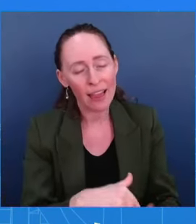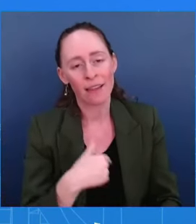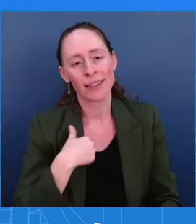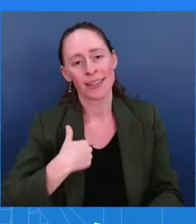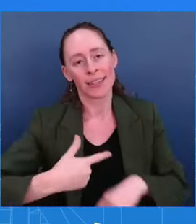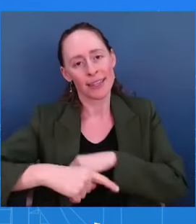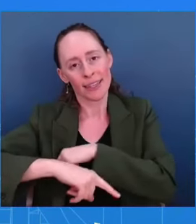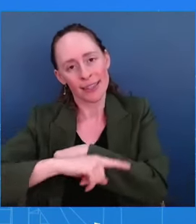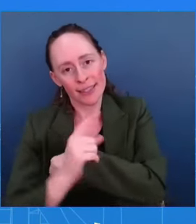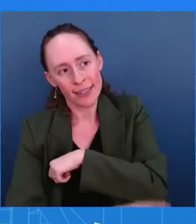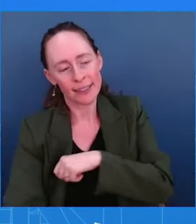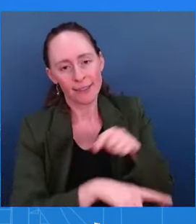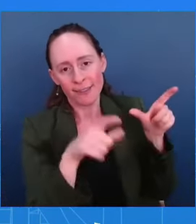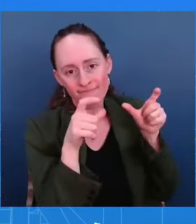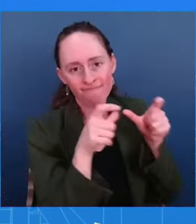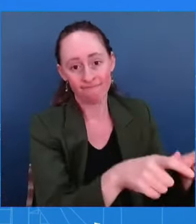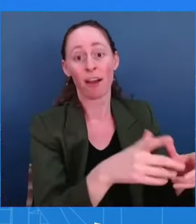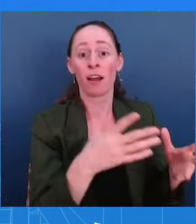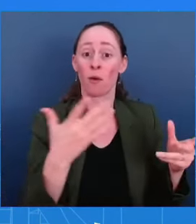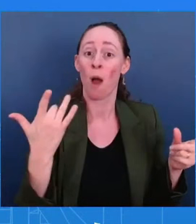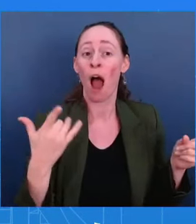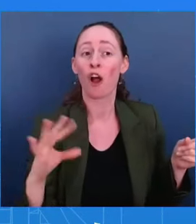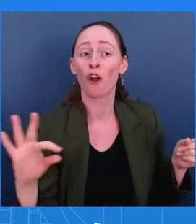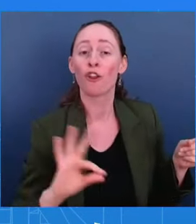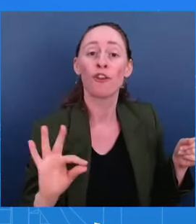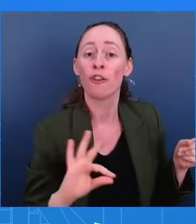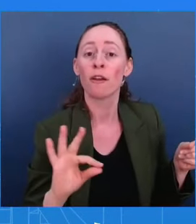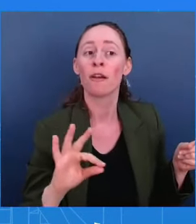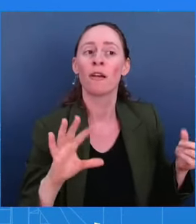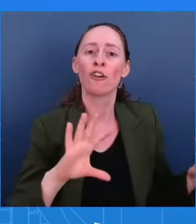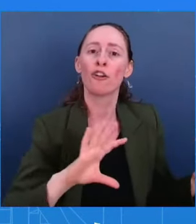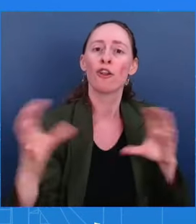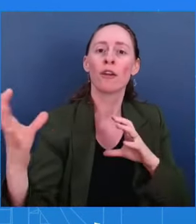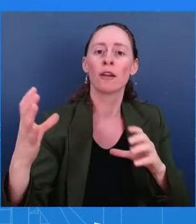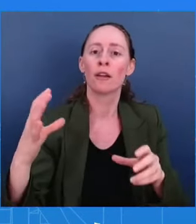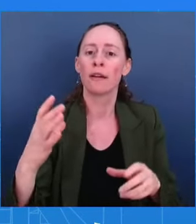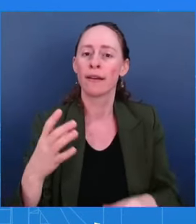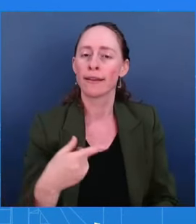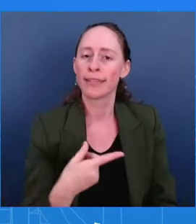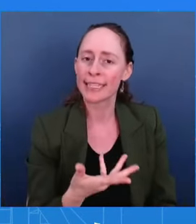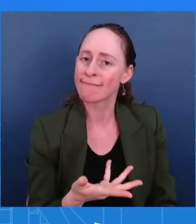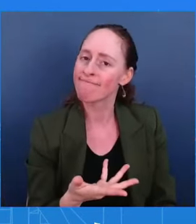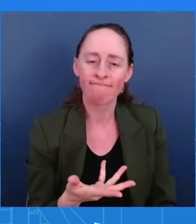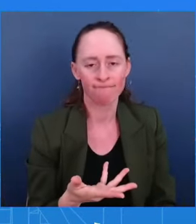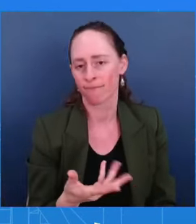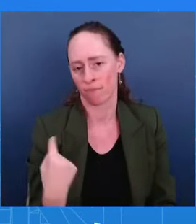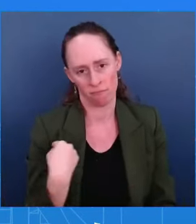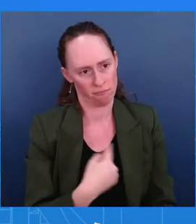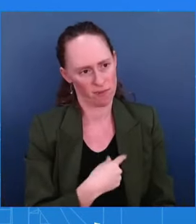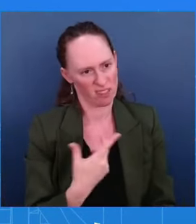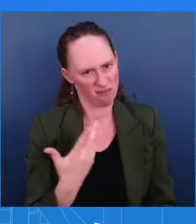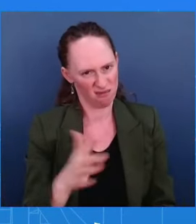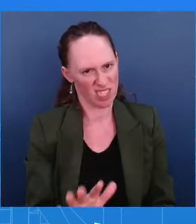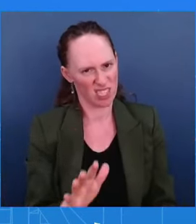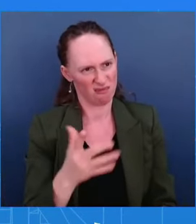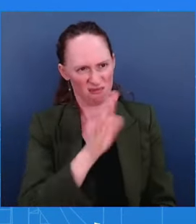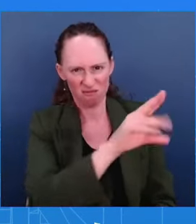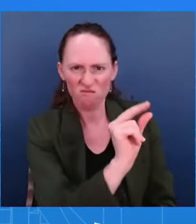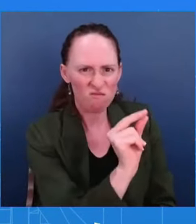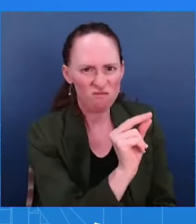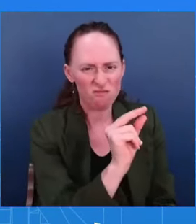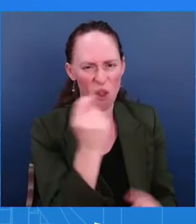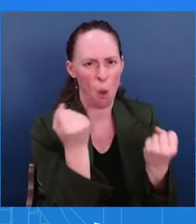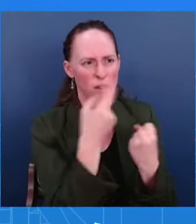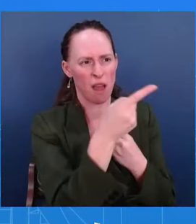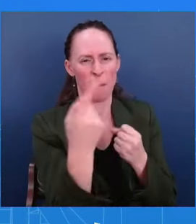we're here because of what they've been doing and that we're trying to hold them accountable and to make it harder for them to do this and that's